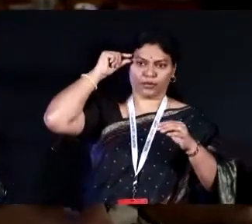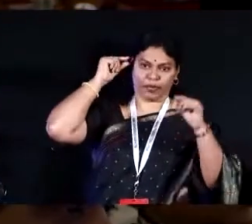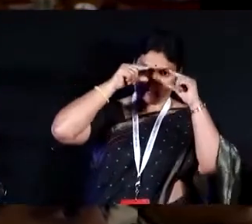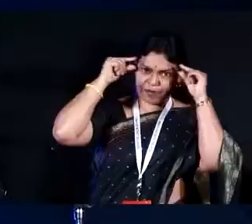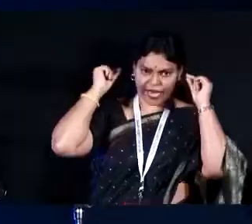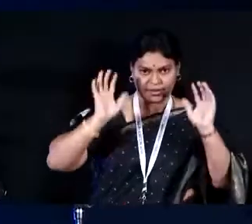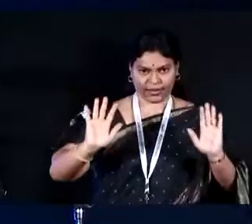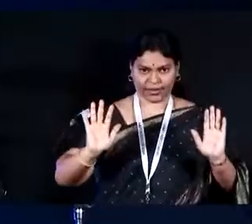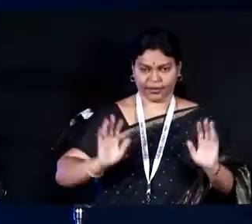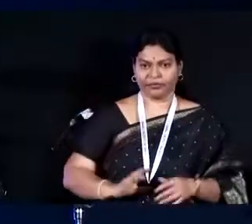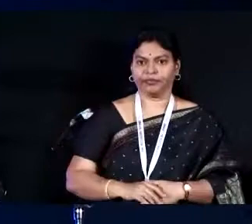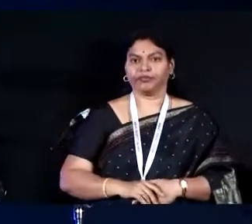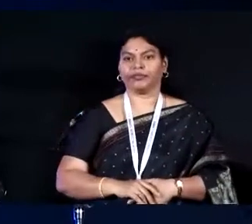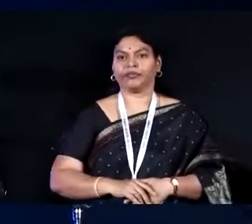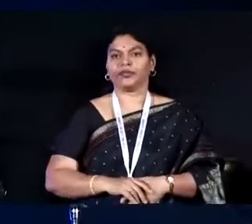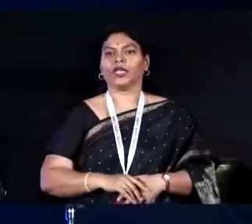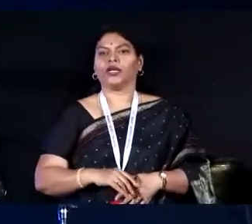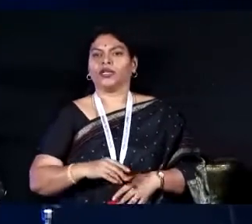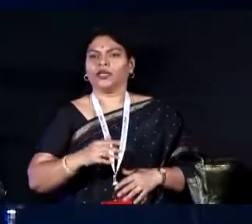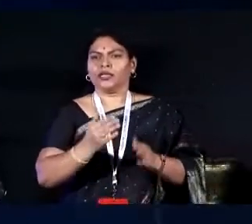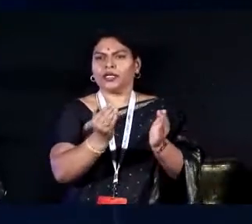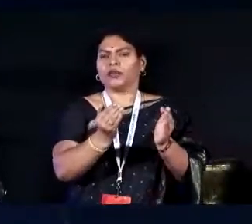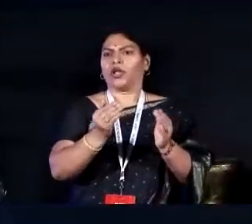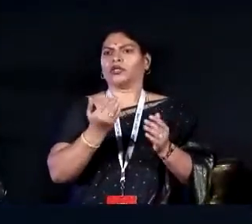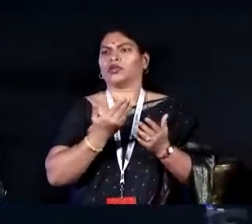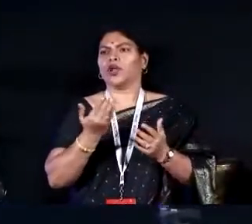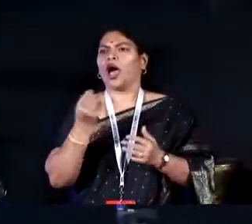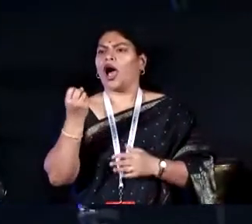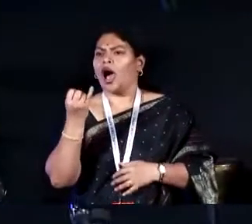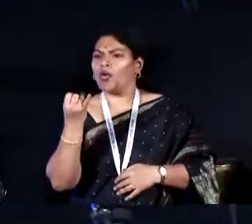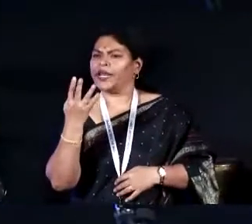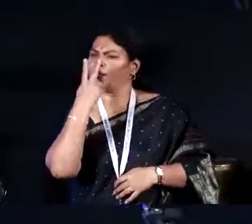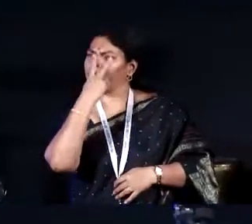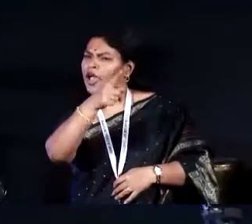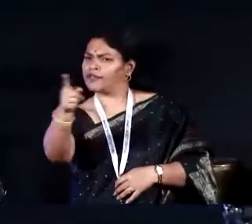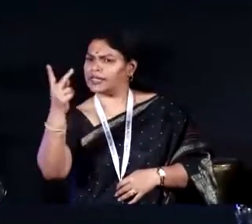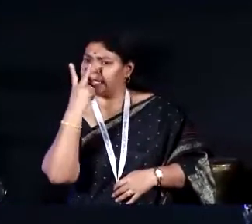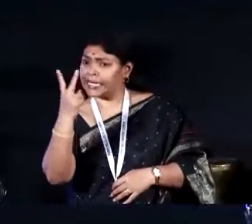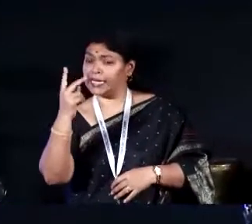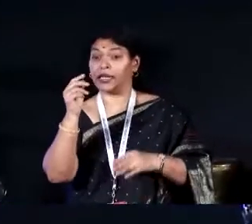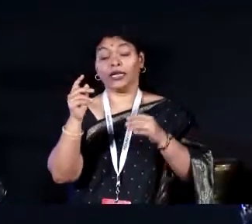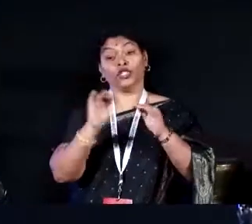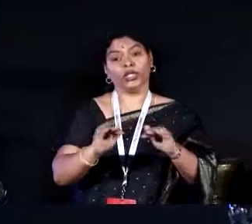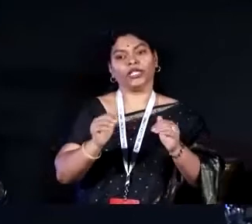If you go to a government school, a municipality school, how many of us have seen kids wearing glasses?